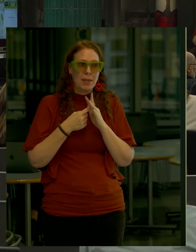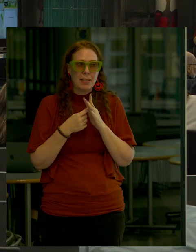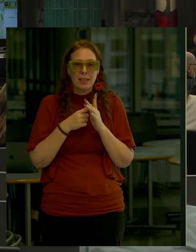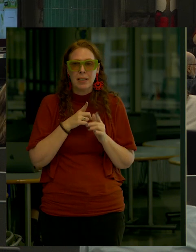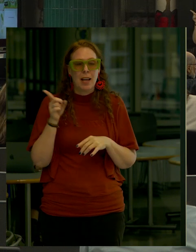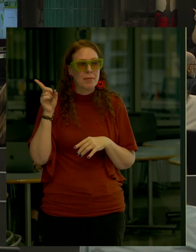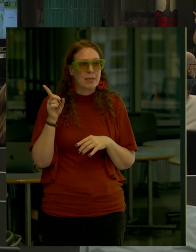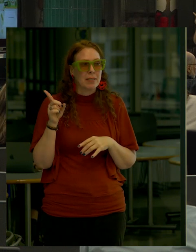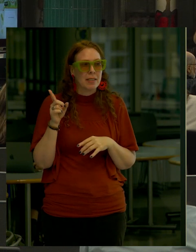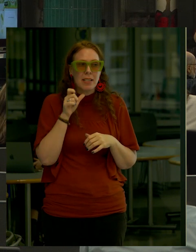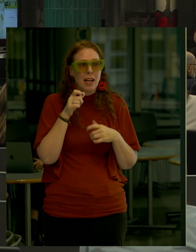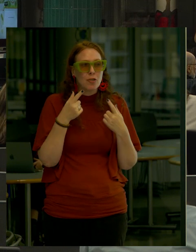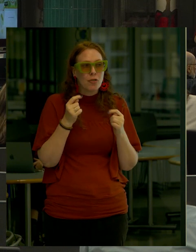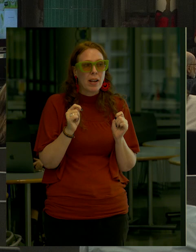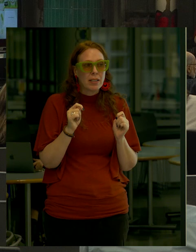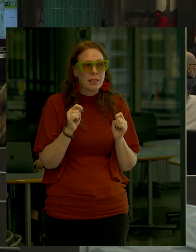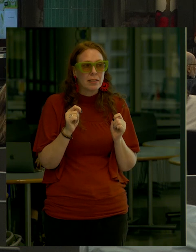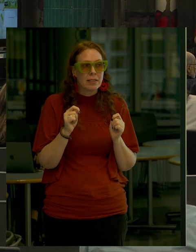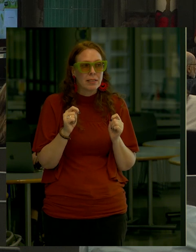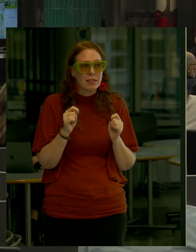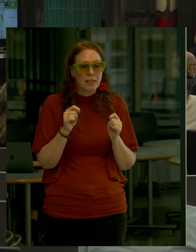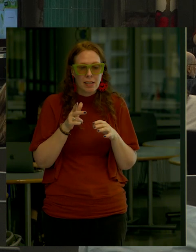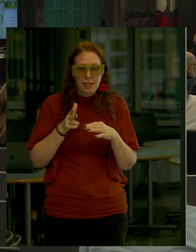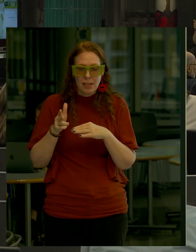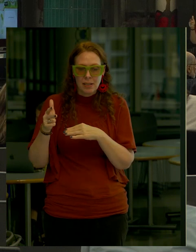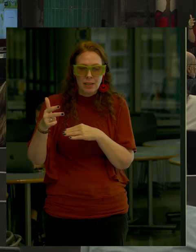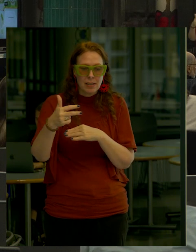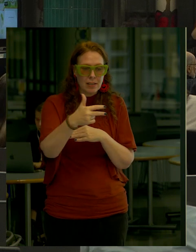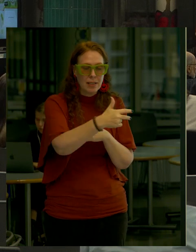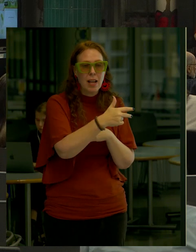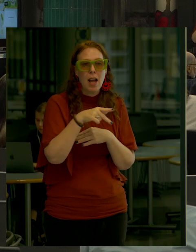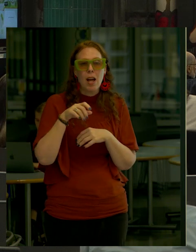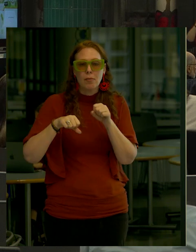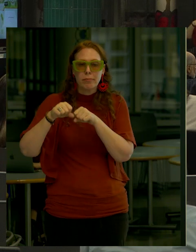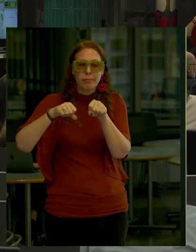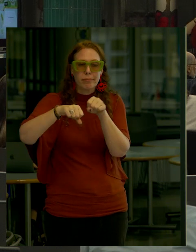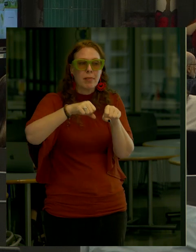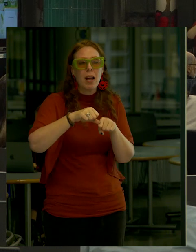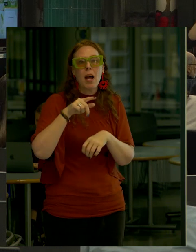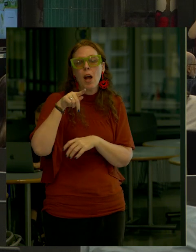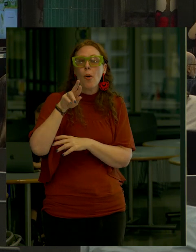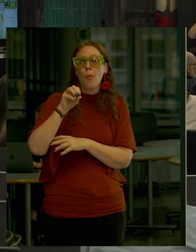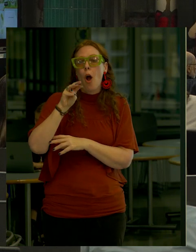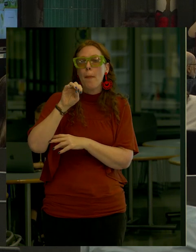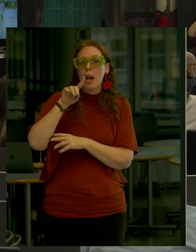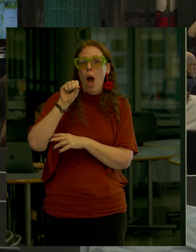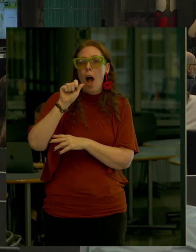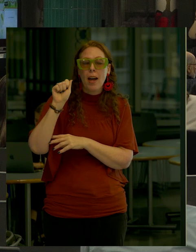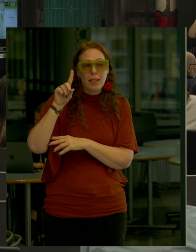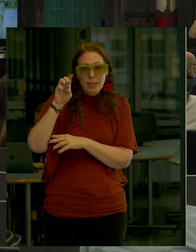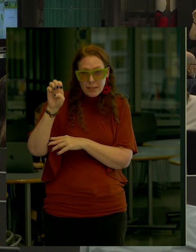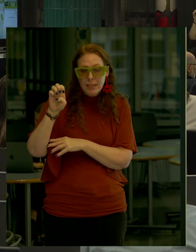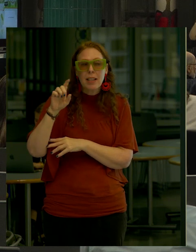to upstate But not trying to bike along the promenade So I appreciate that So